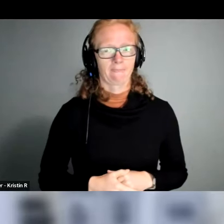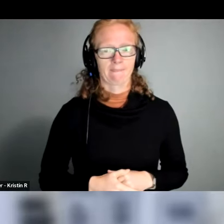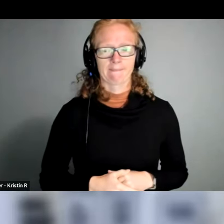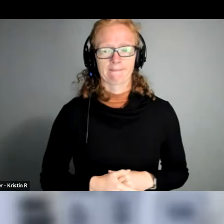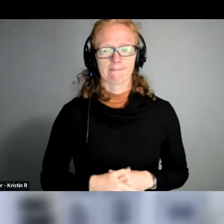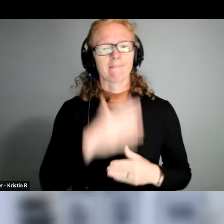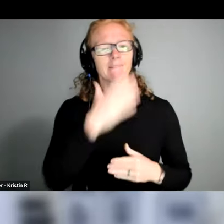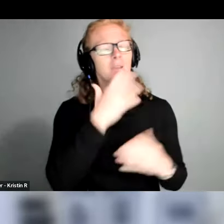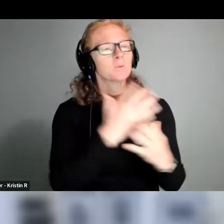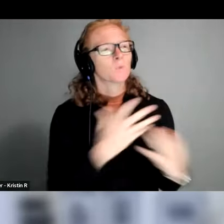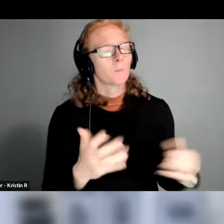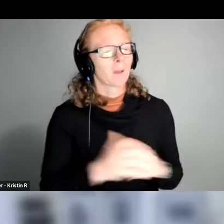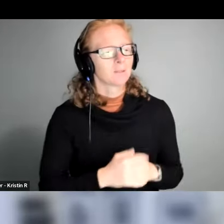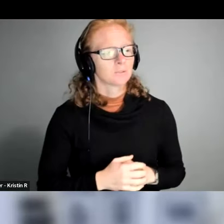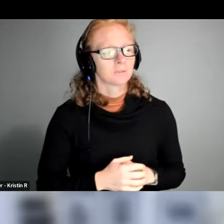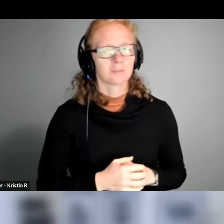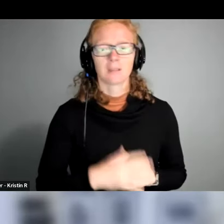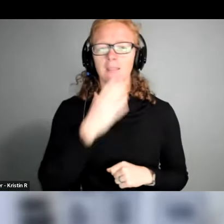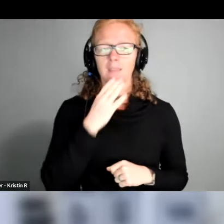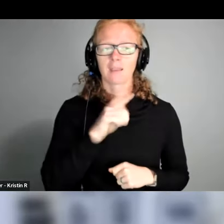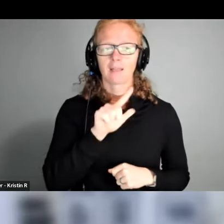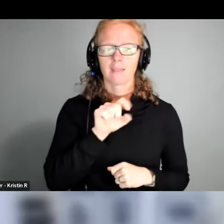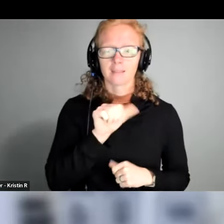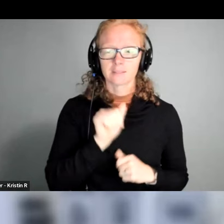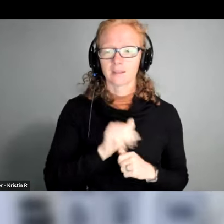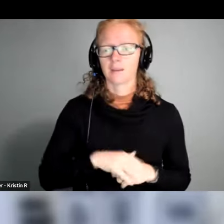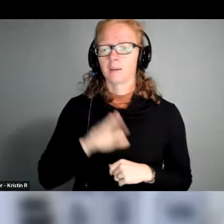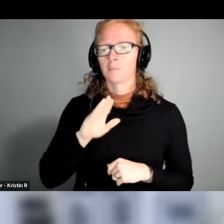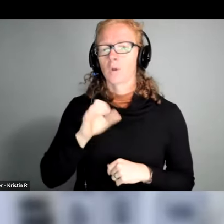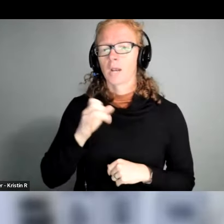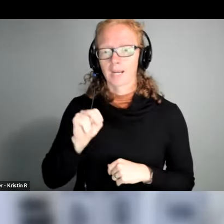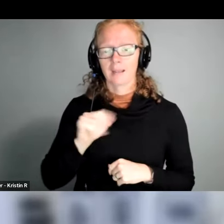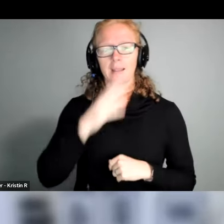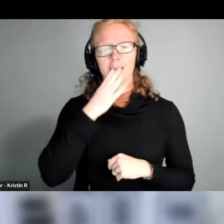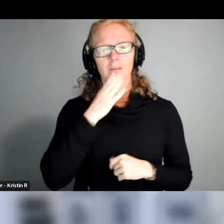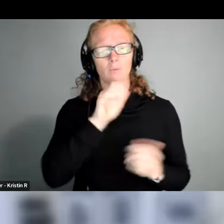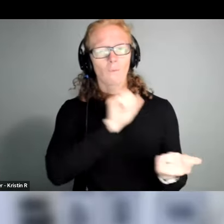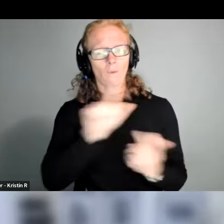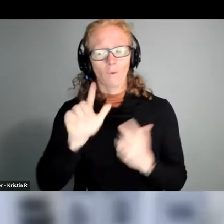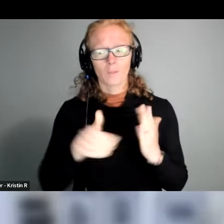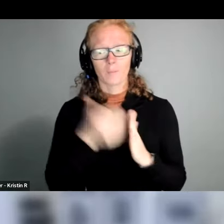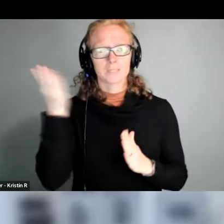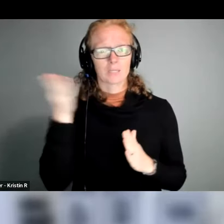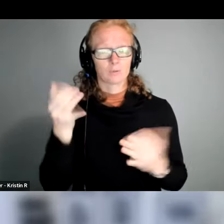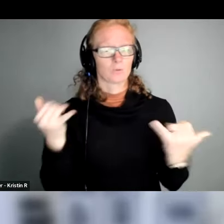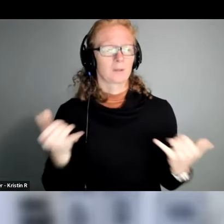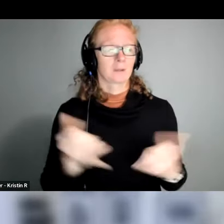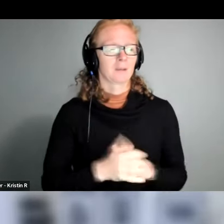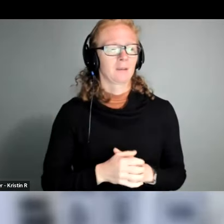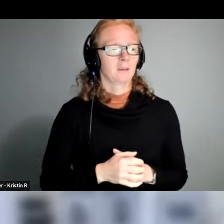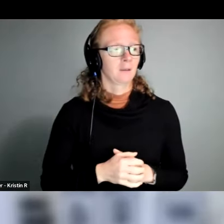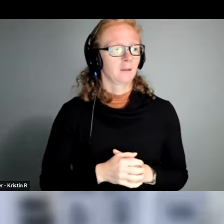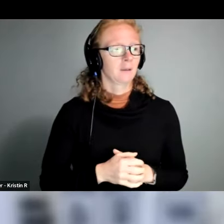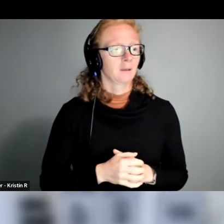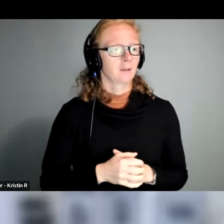much so thank you lisa and brian and thank you to all of our presenters and we're going to